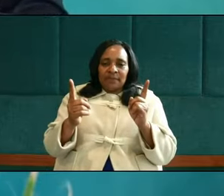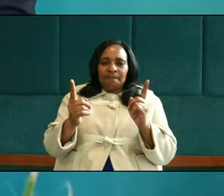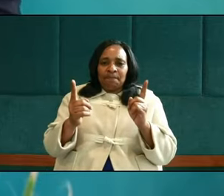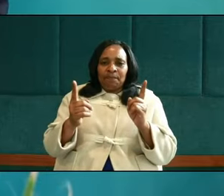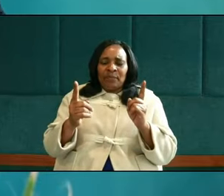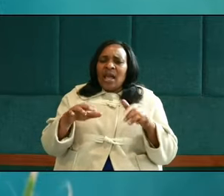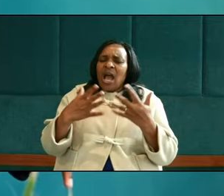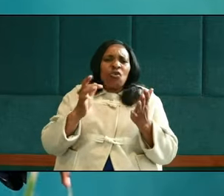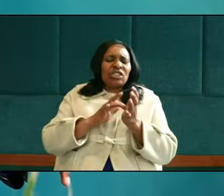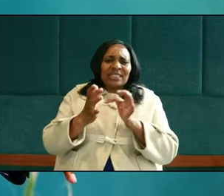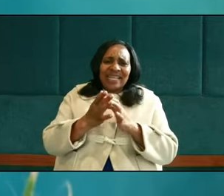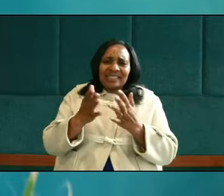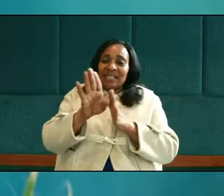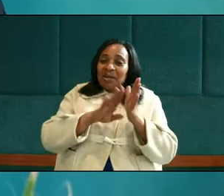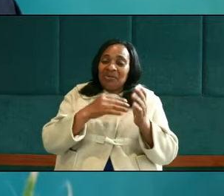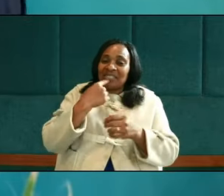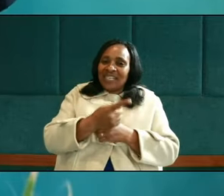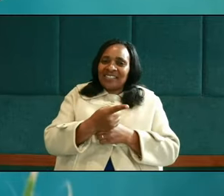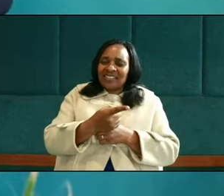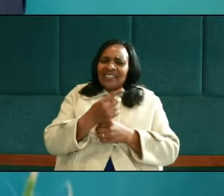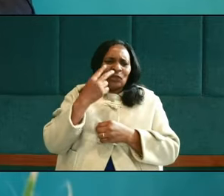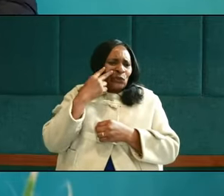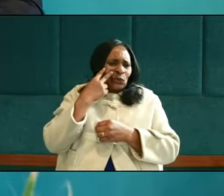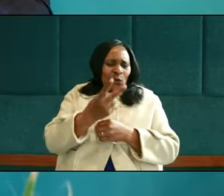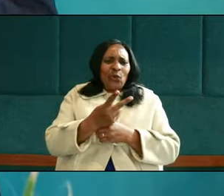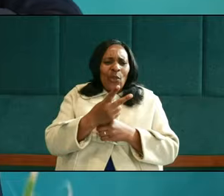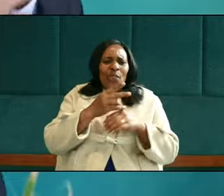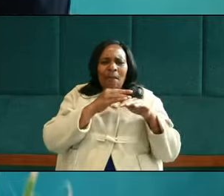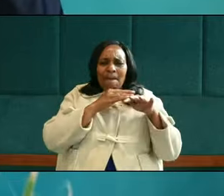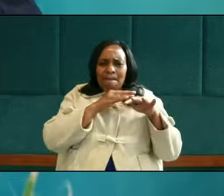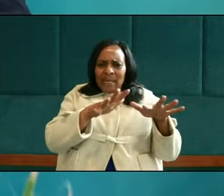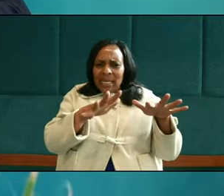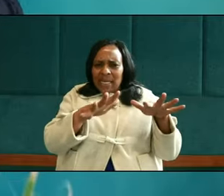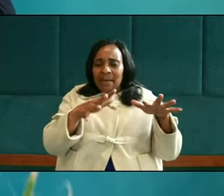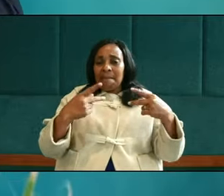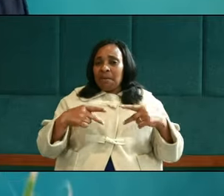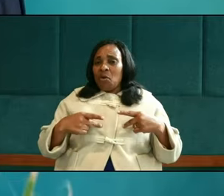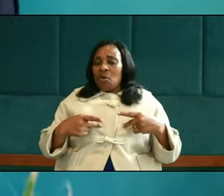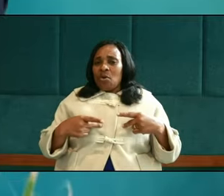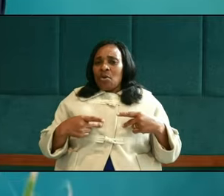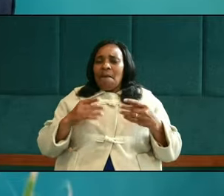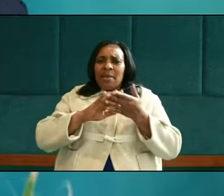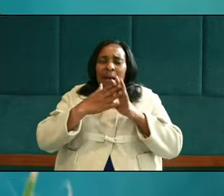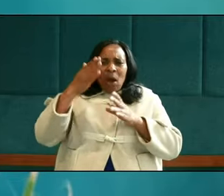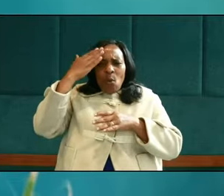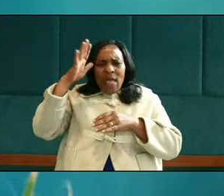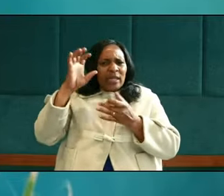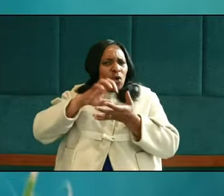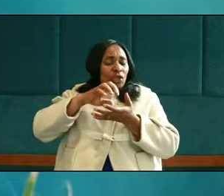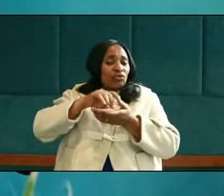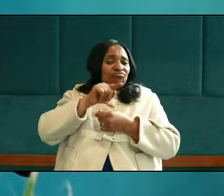How Jesus, the Bible says, saw the multitude. He became aware of the condition